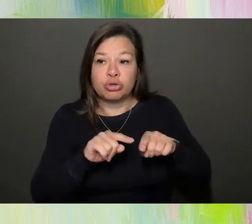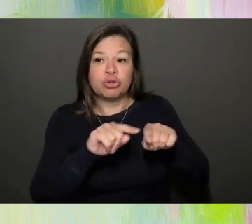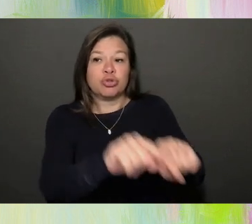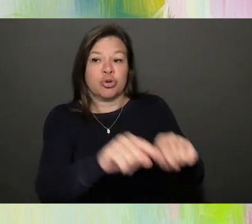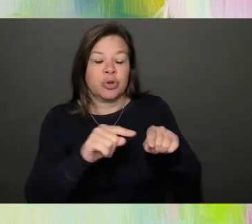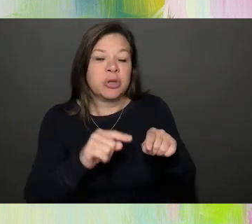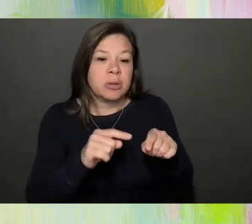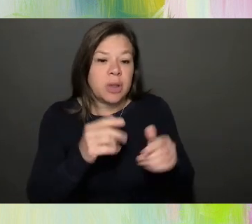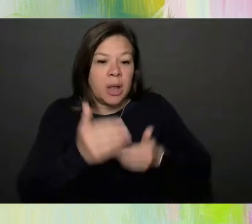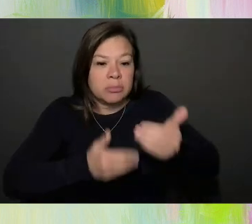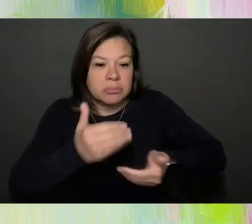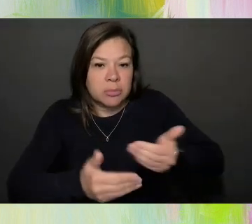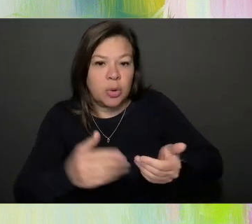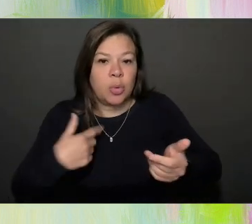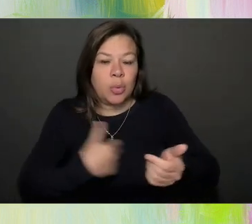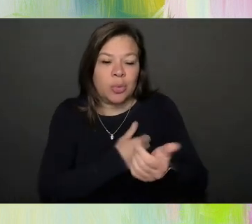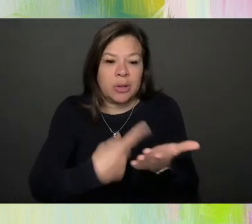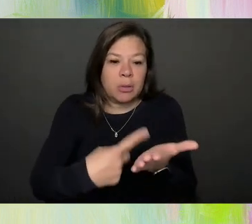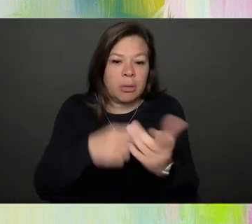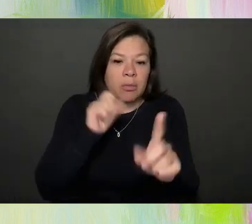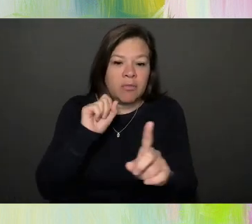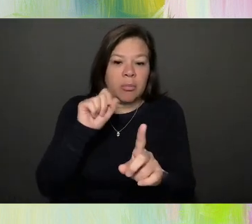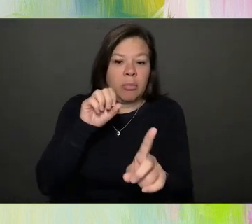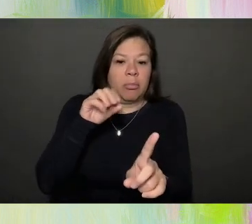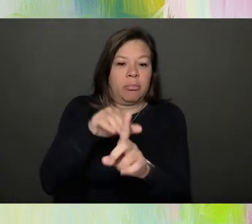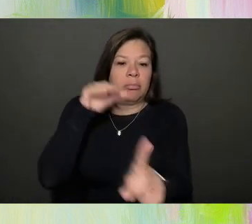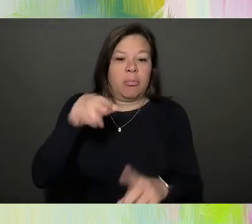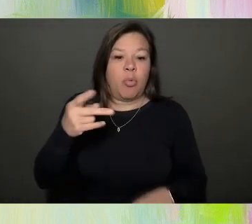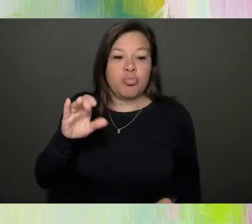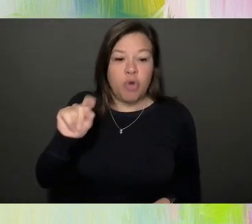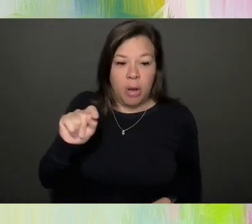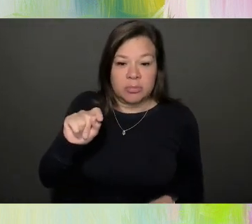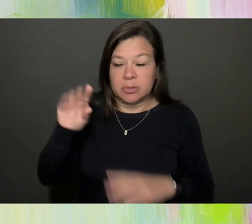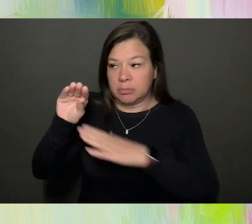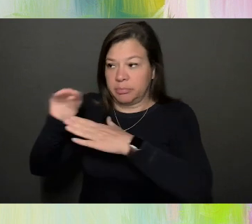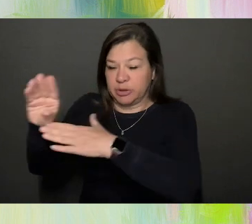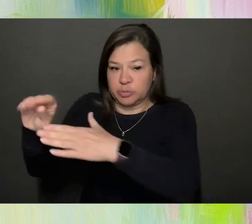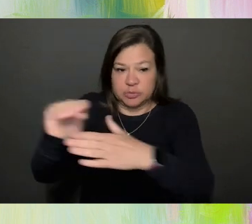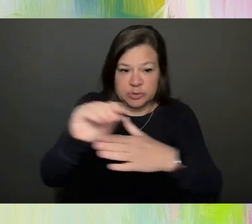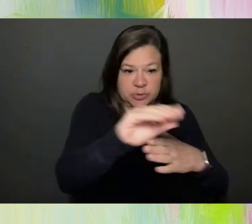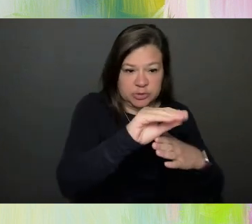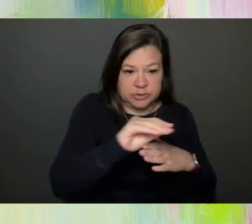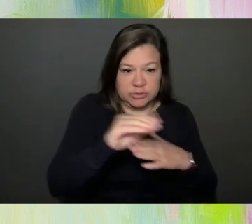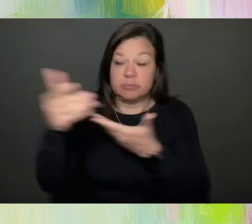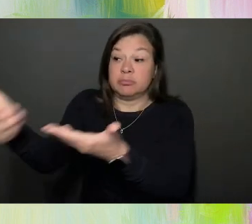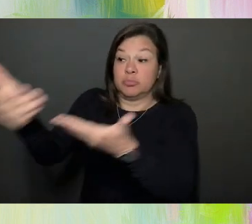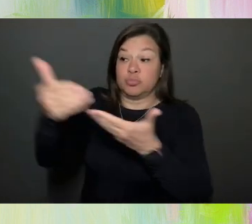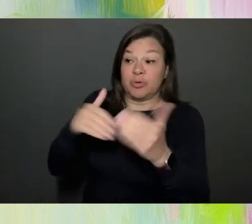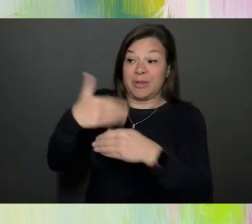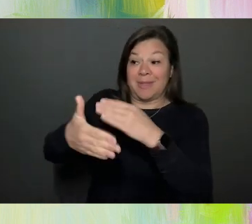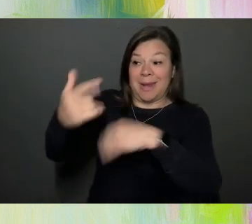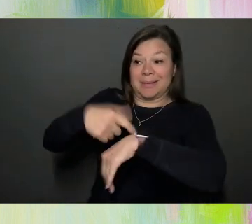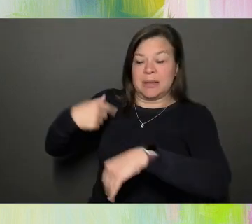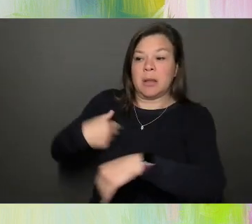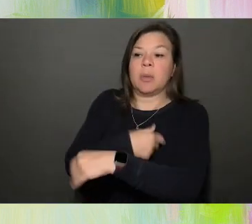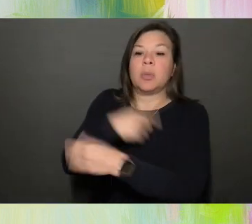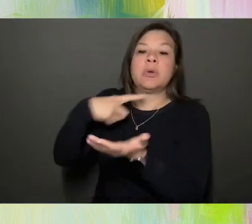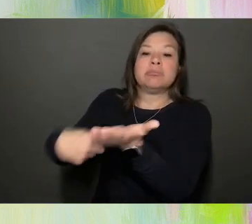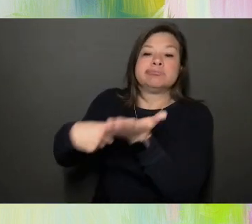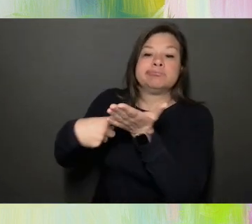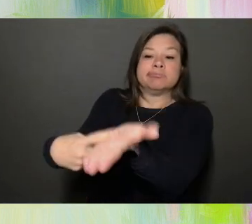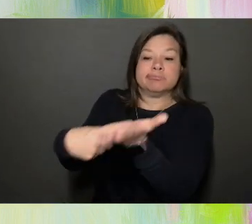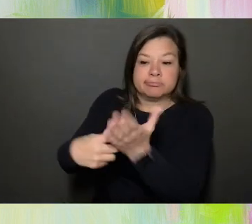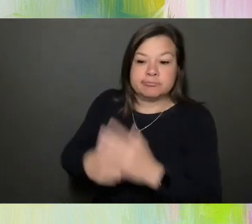a prompt and then they take photos of that prompt. They bring the photos the next day and we discuss. So